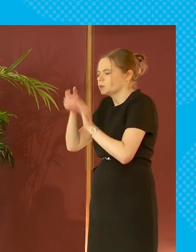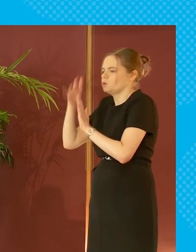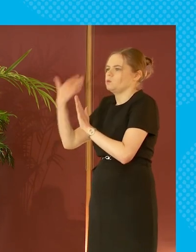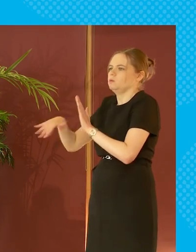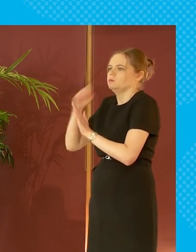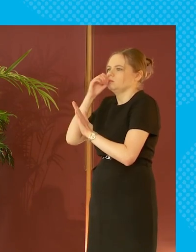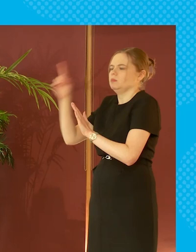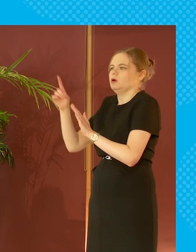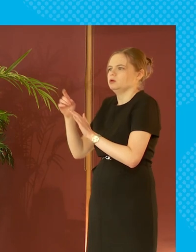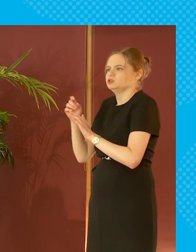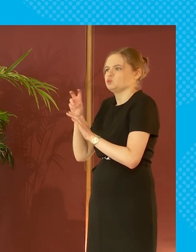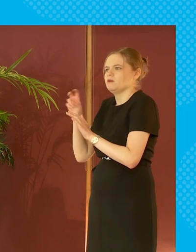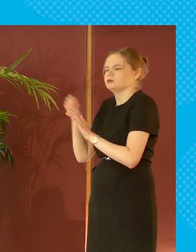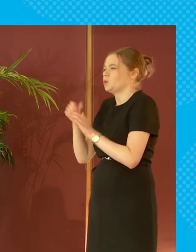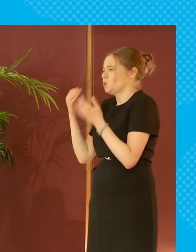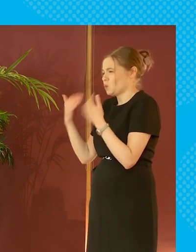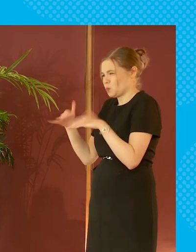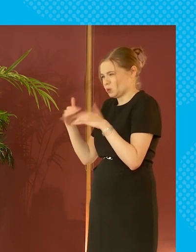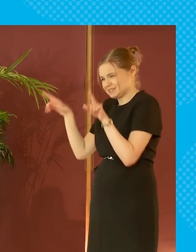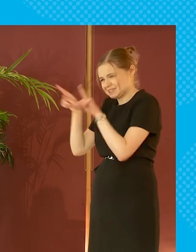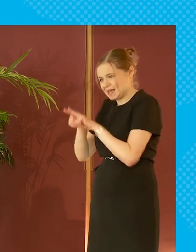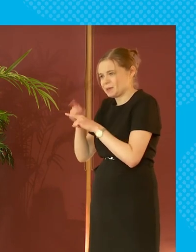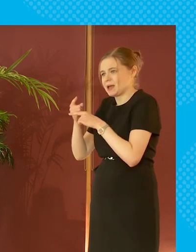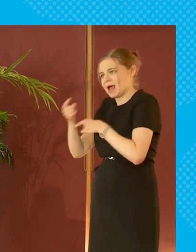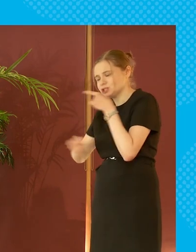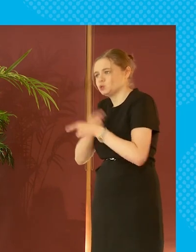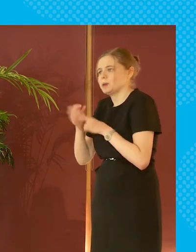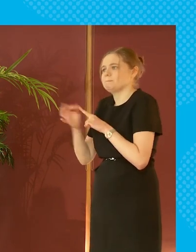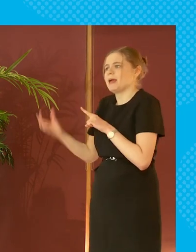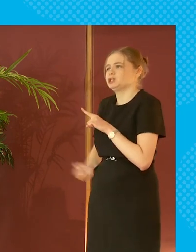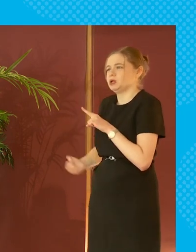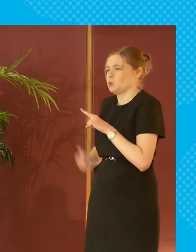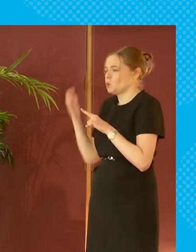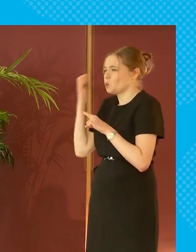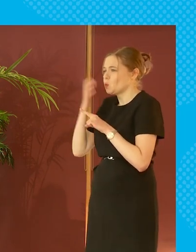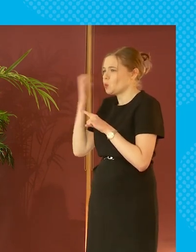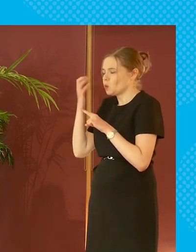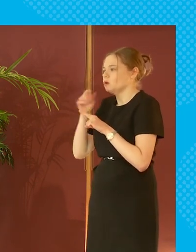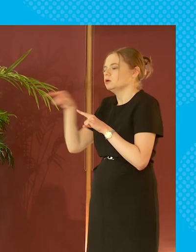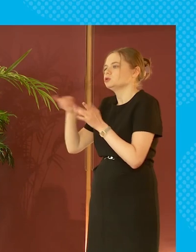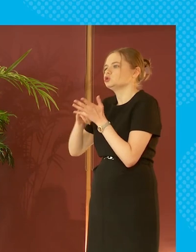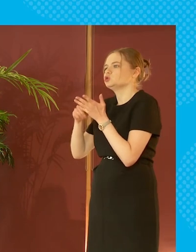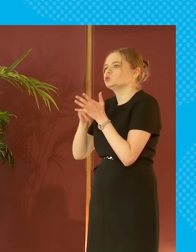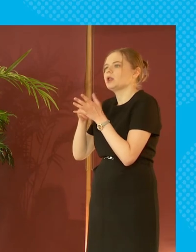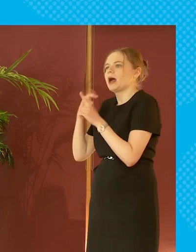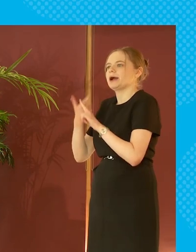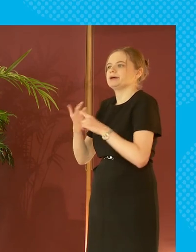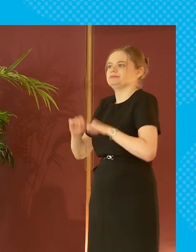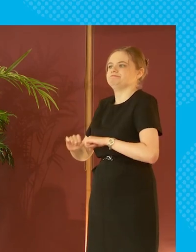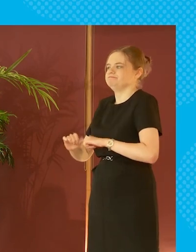that that's about the equivalent almost of an annual pension do you know so for someone like sunak